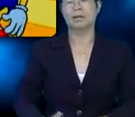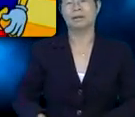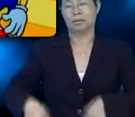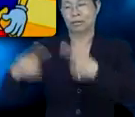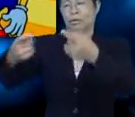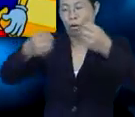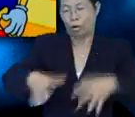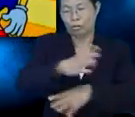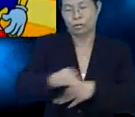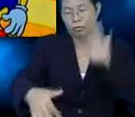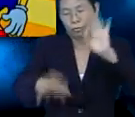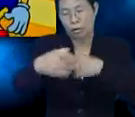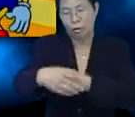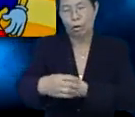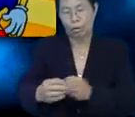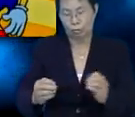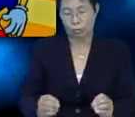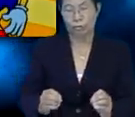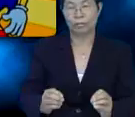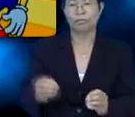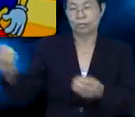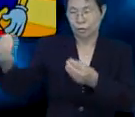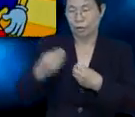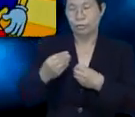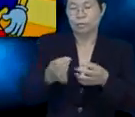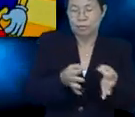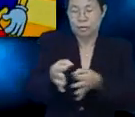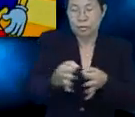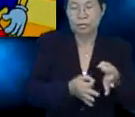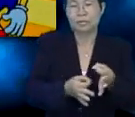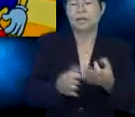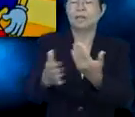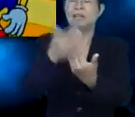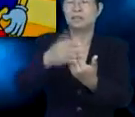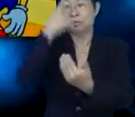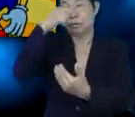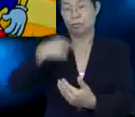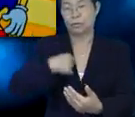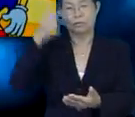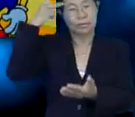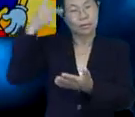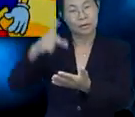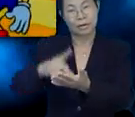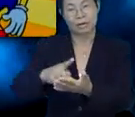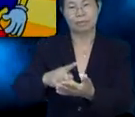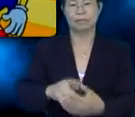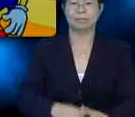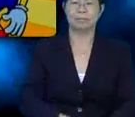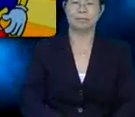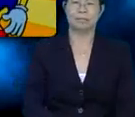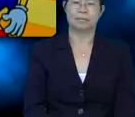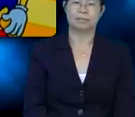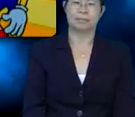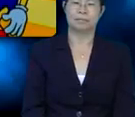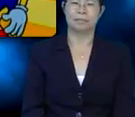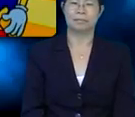Now, let's go to the lost and found office. You'll have to give me their descriptions so that it would be easier for me to